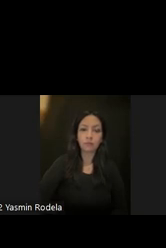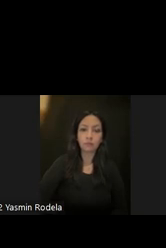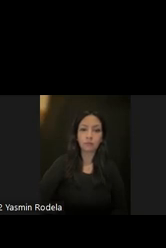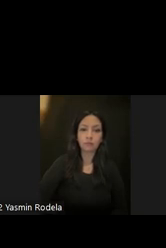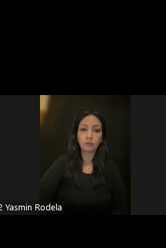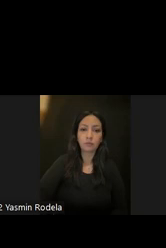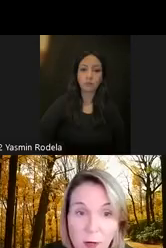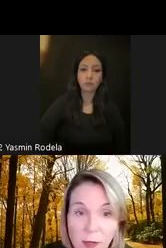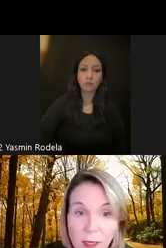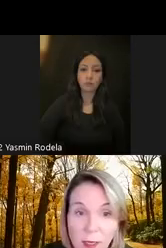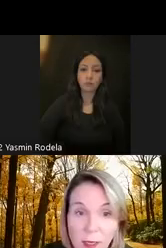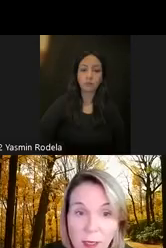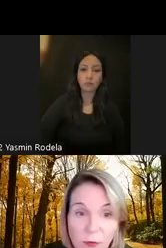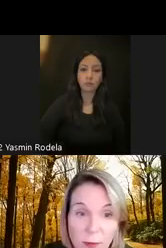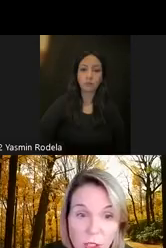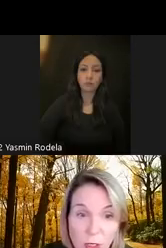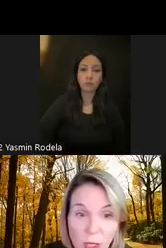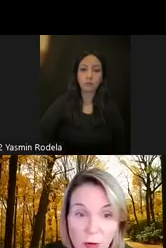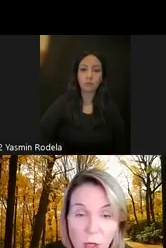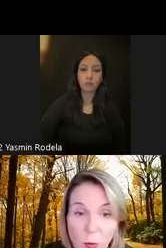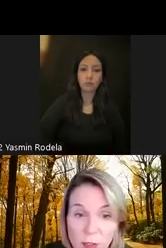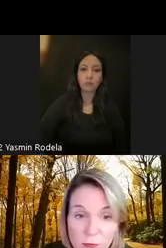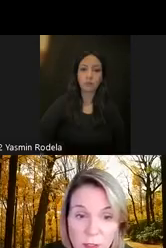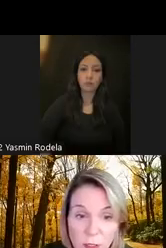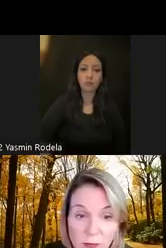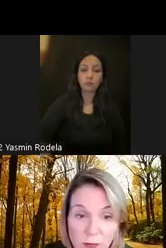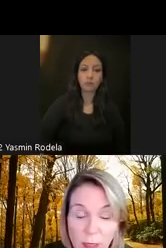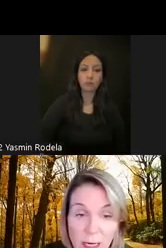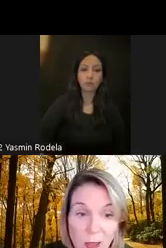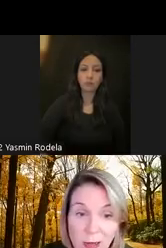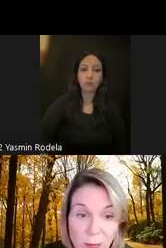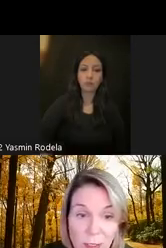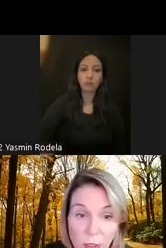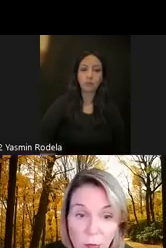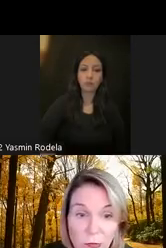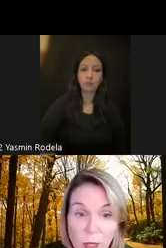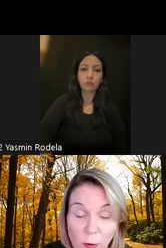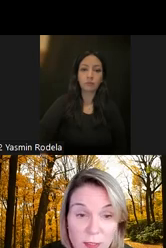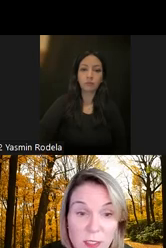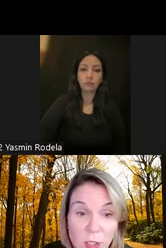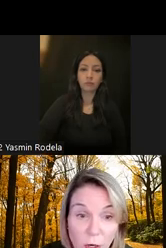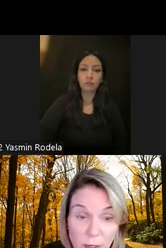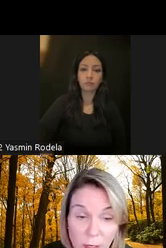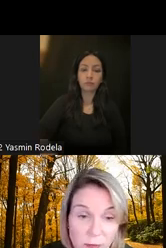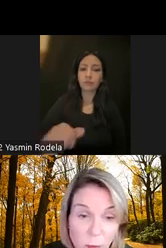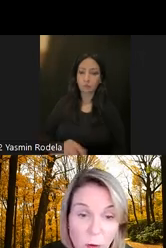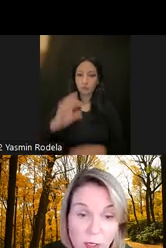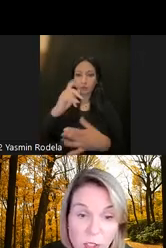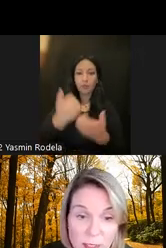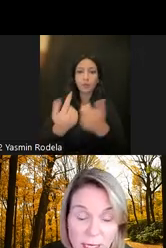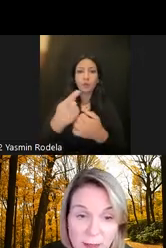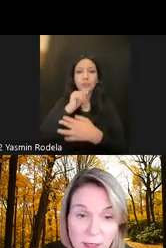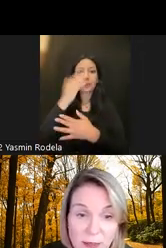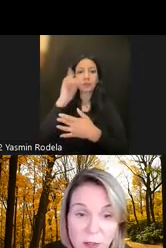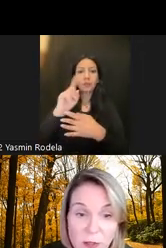don't know where to go. They don't get information on where services are available. And not everybody knows where to start and even what